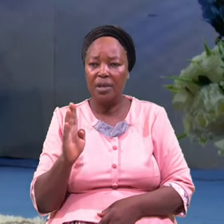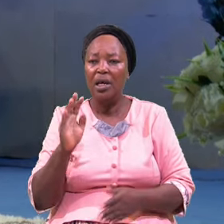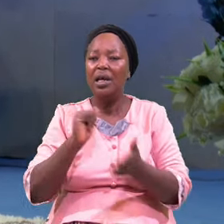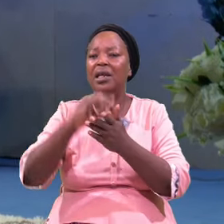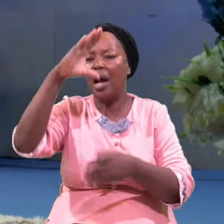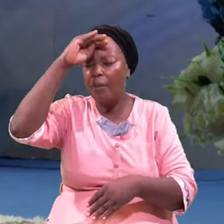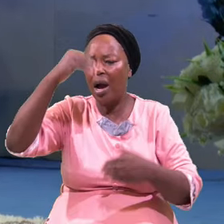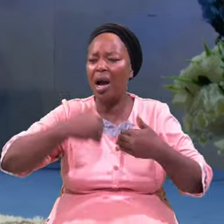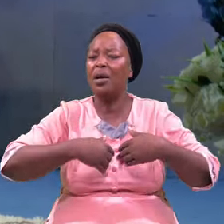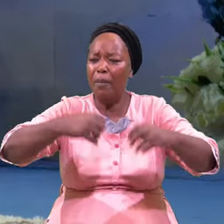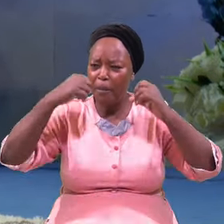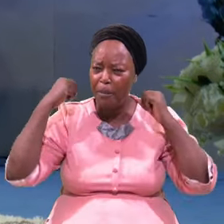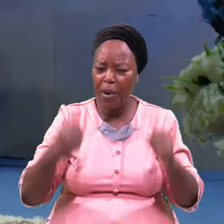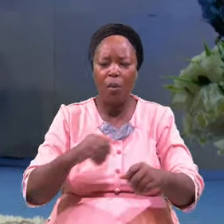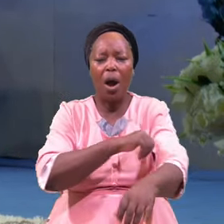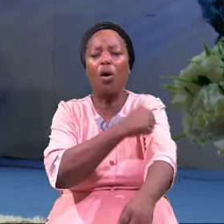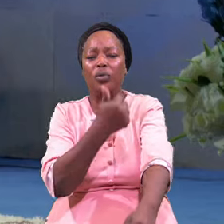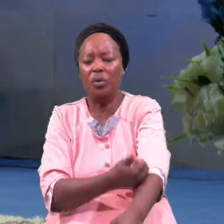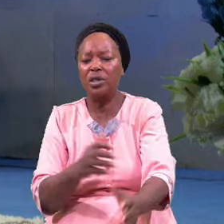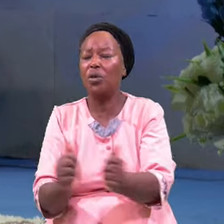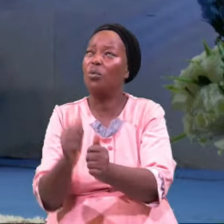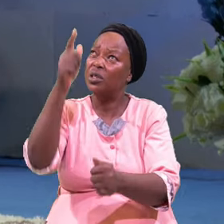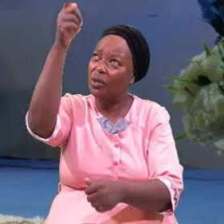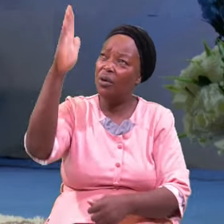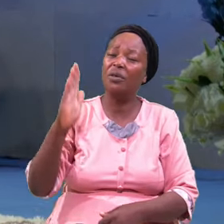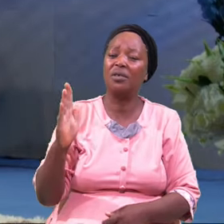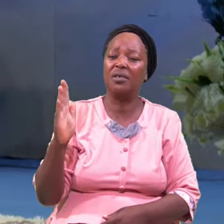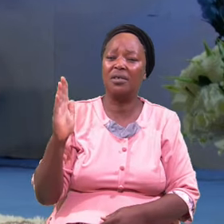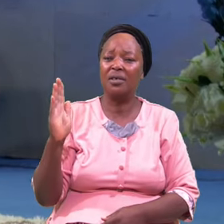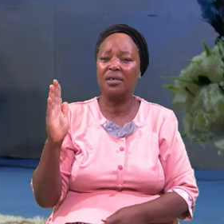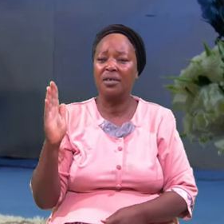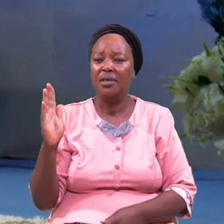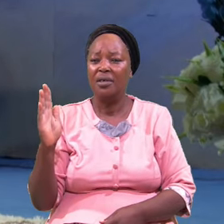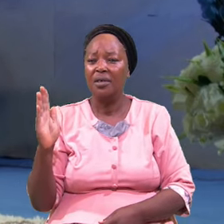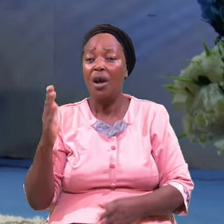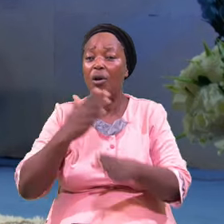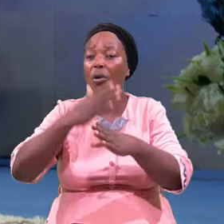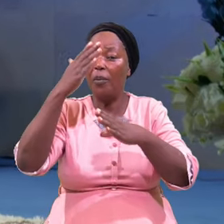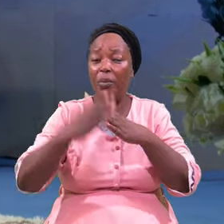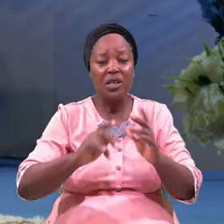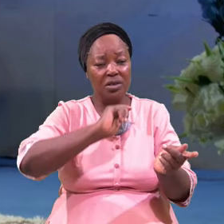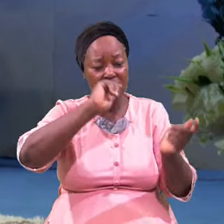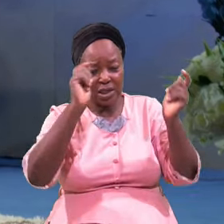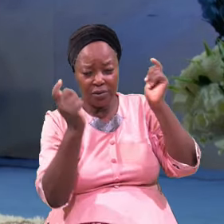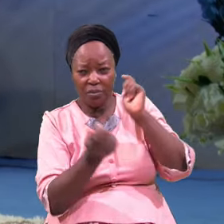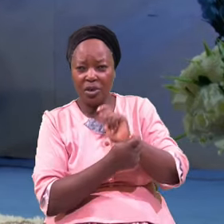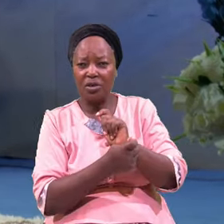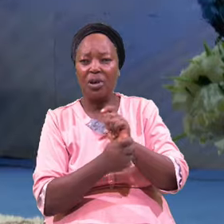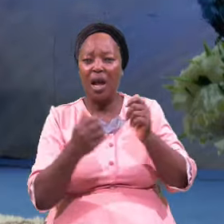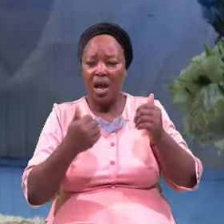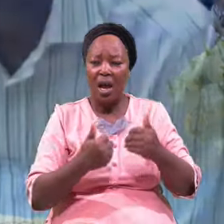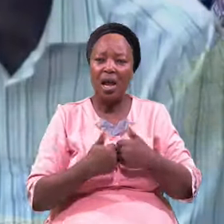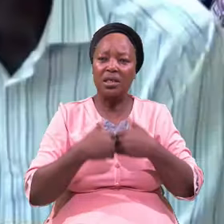At Power Authority With God Total Transformation Has Now Taking